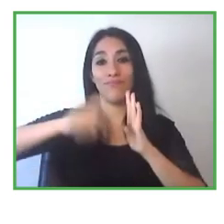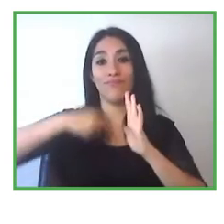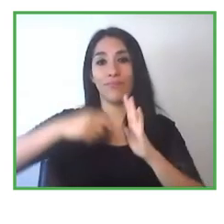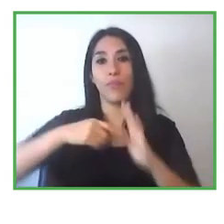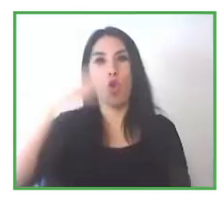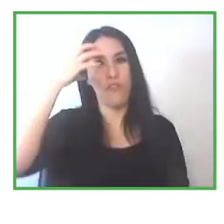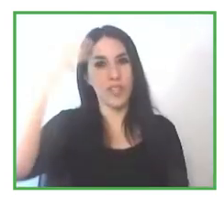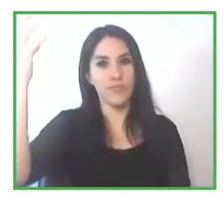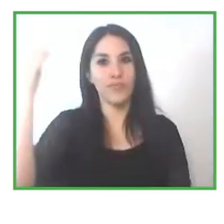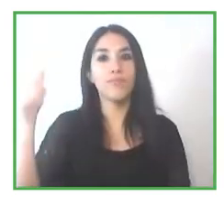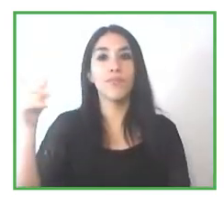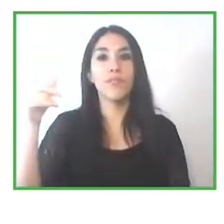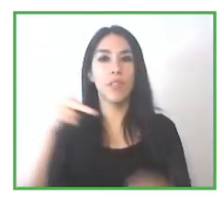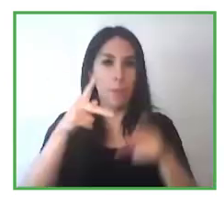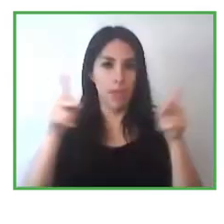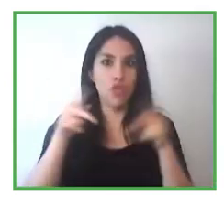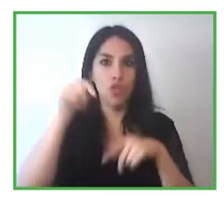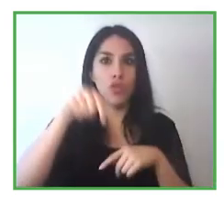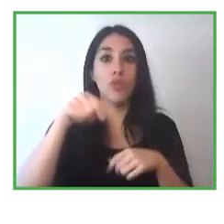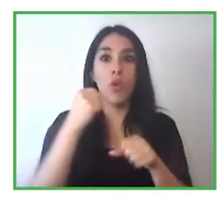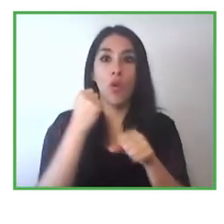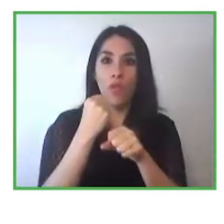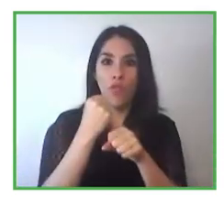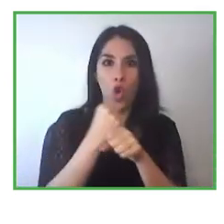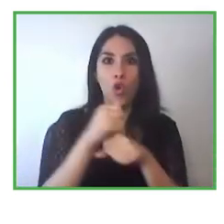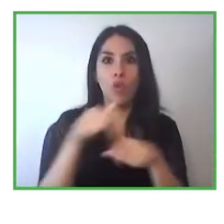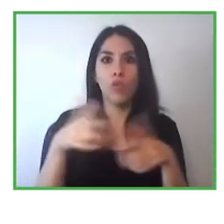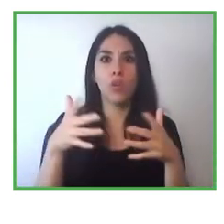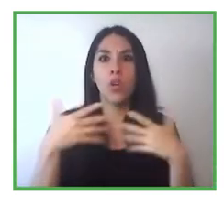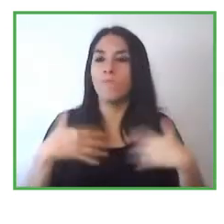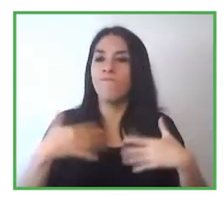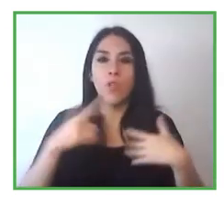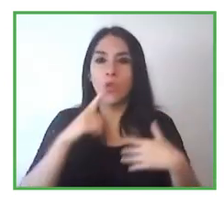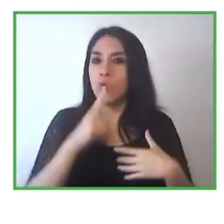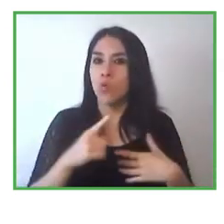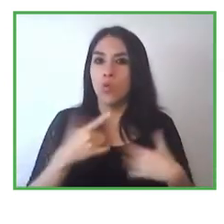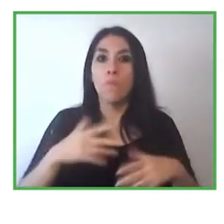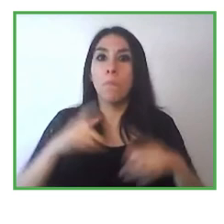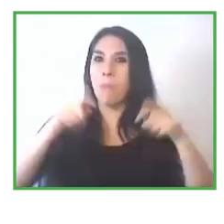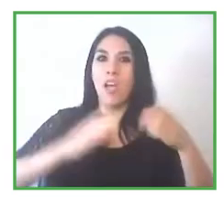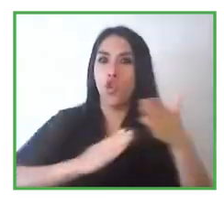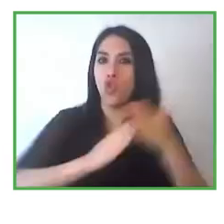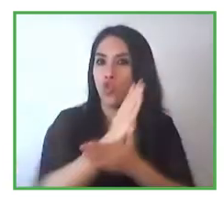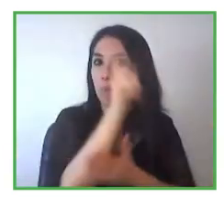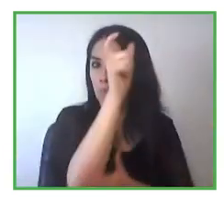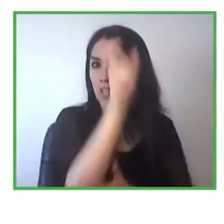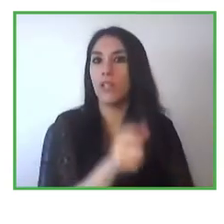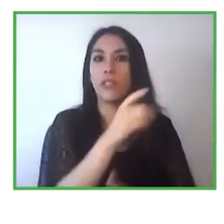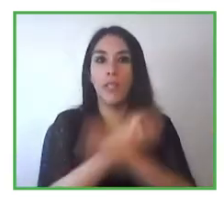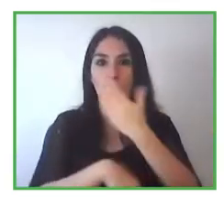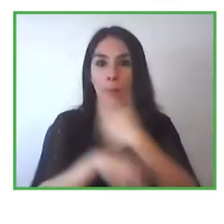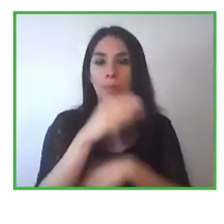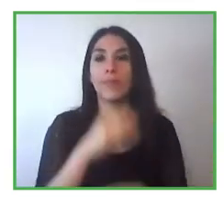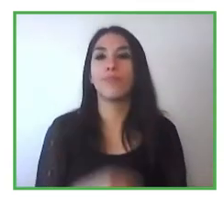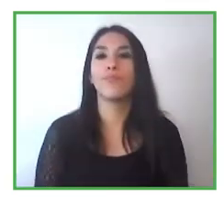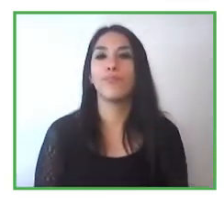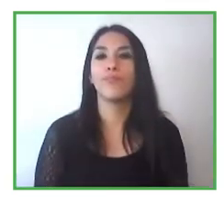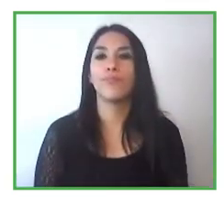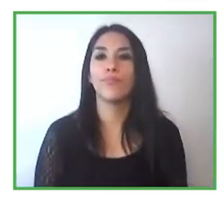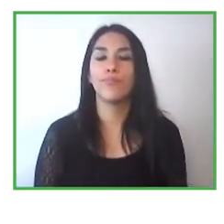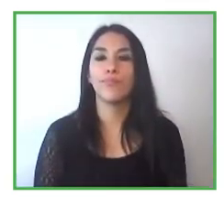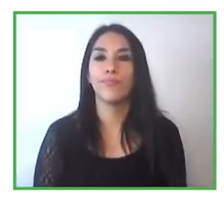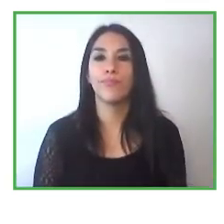which is advocating for the rights on the employer's side and